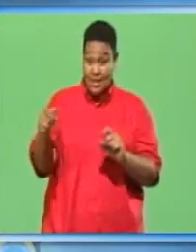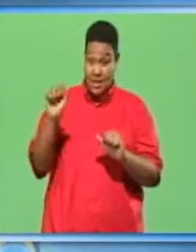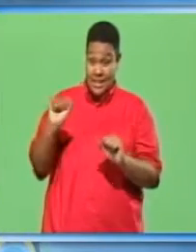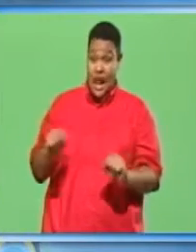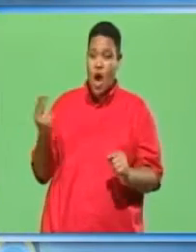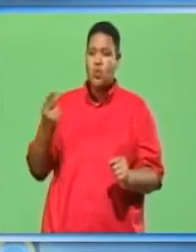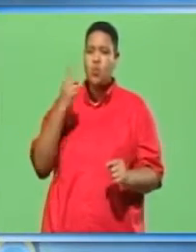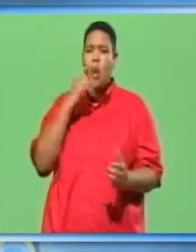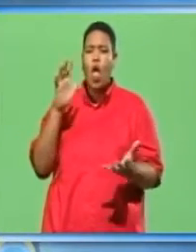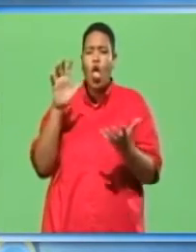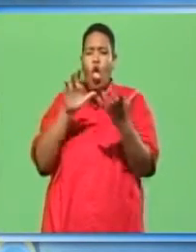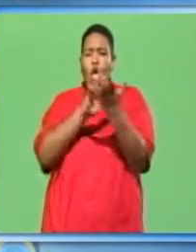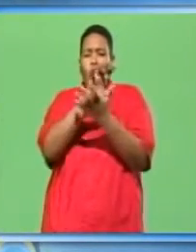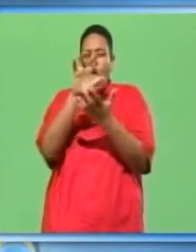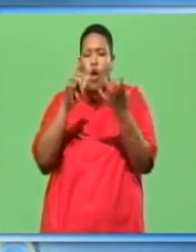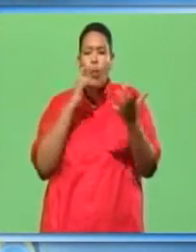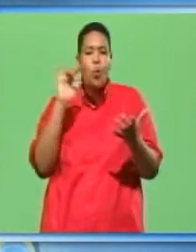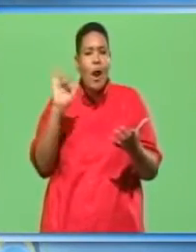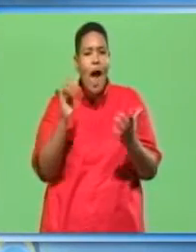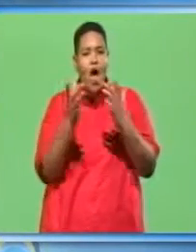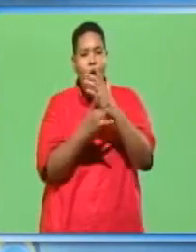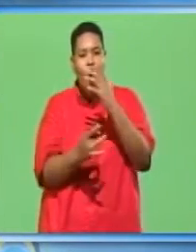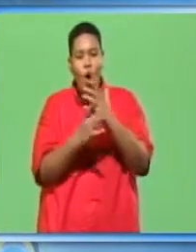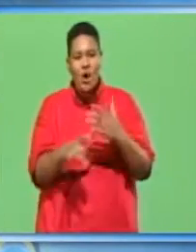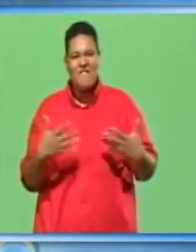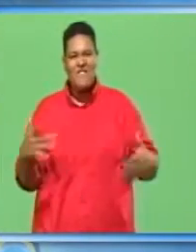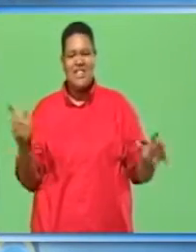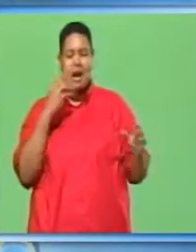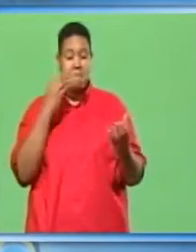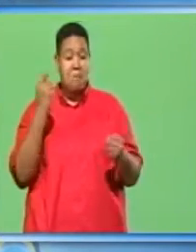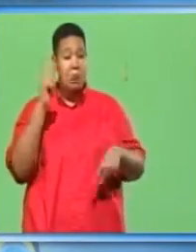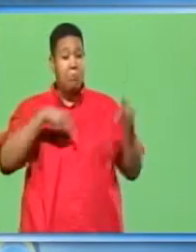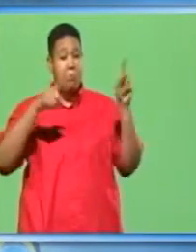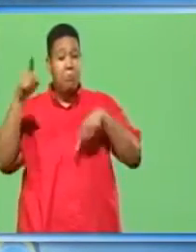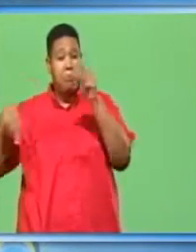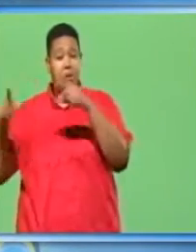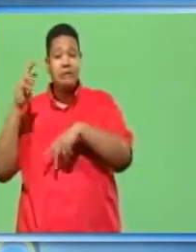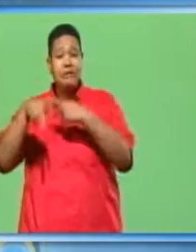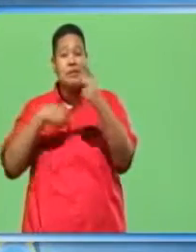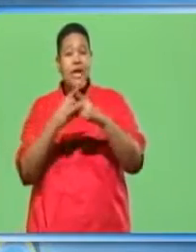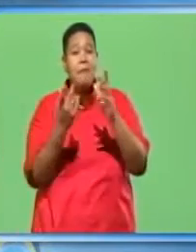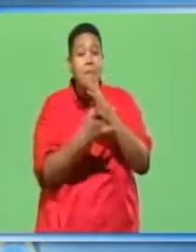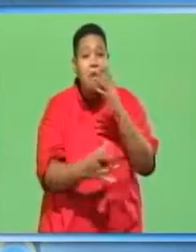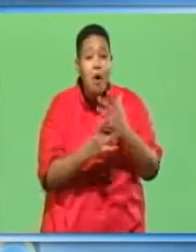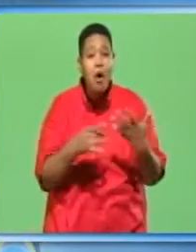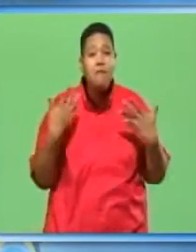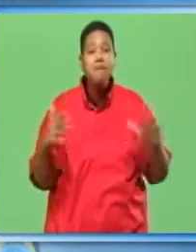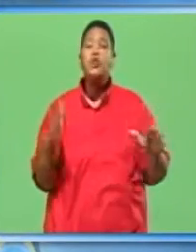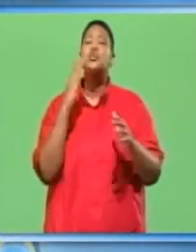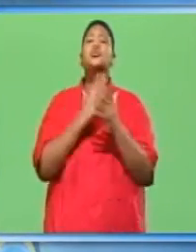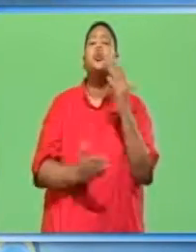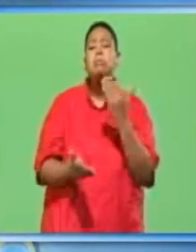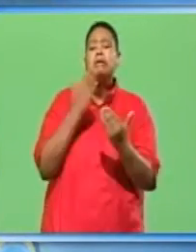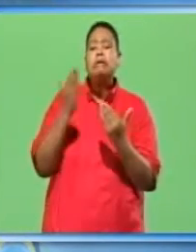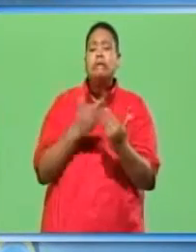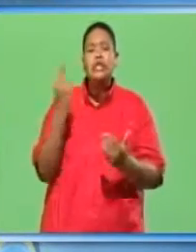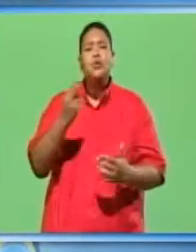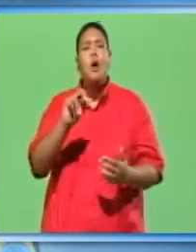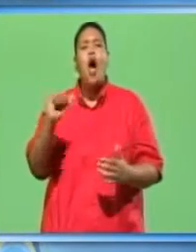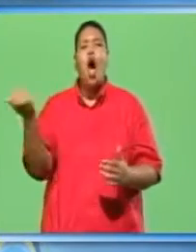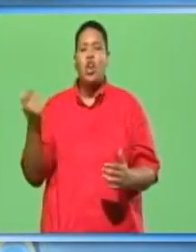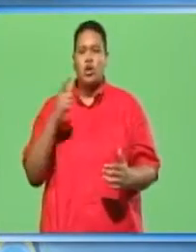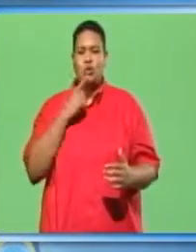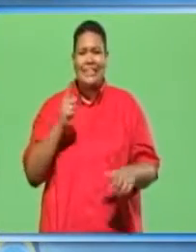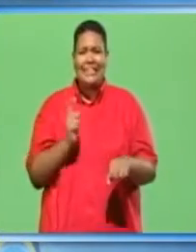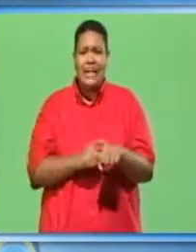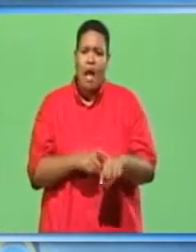a cloudy appearance. Oil finishes. There are many different kinds of oil finishes. Some are easy to use and others are very time